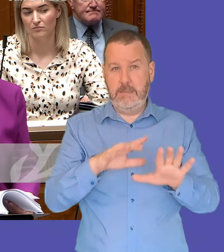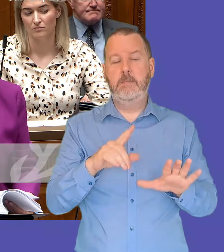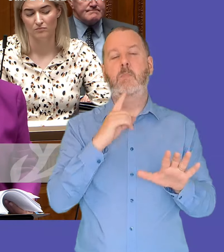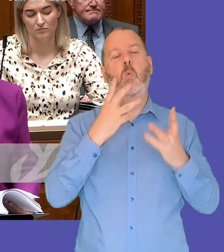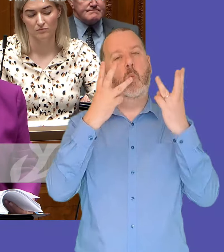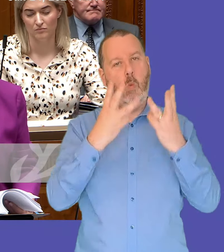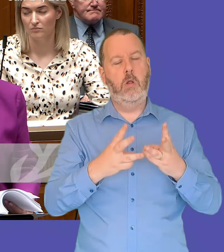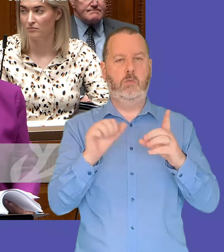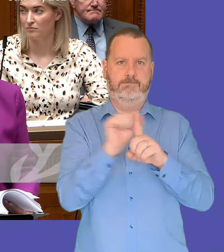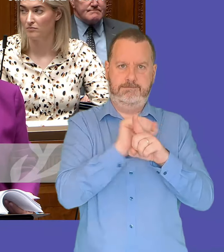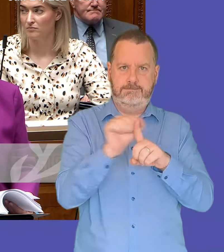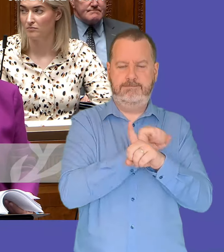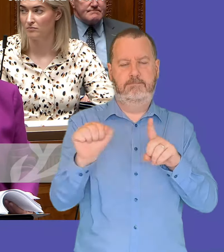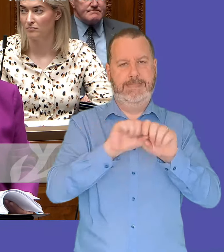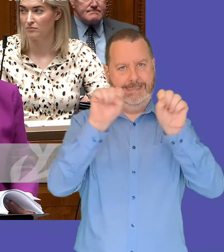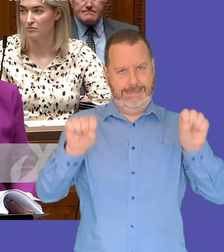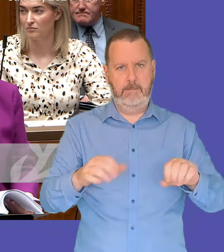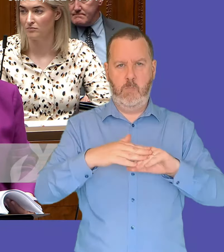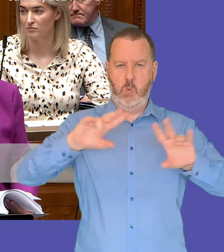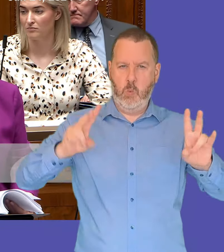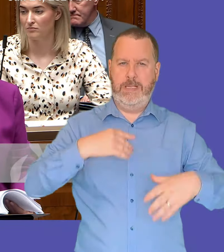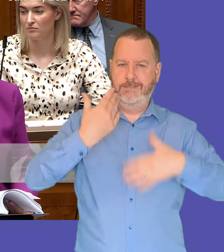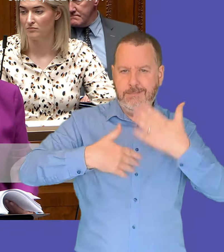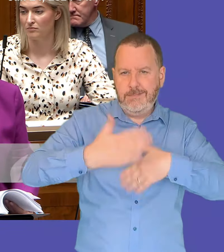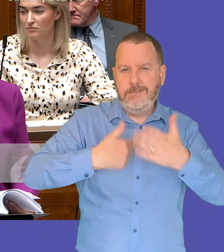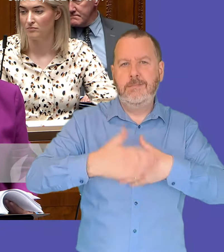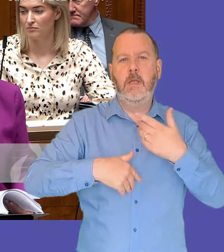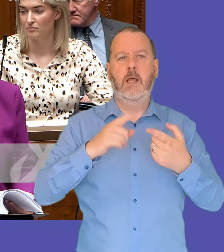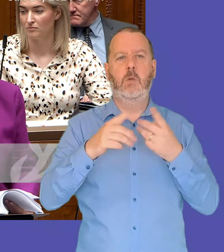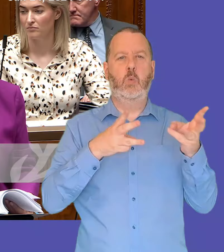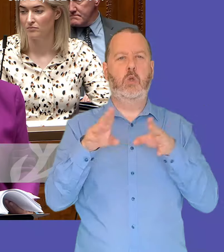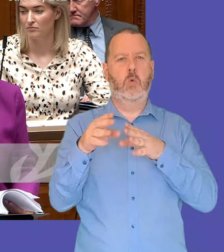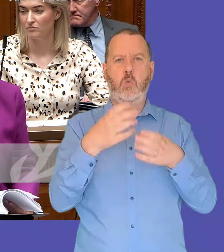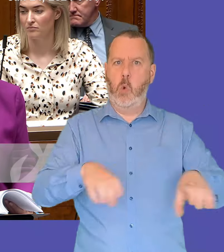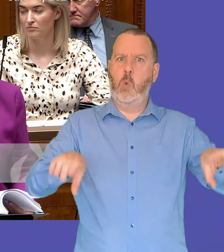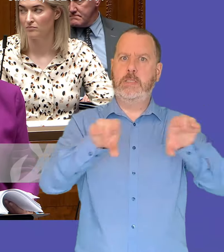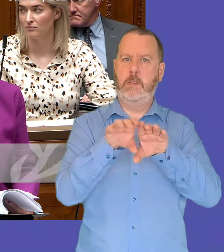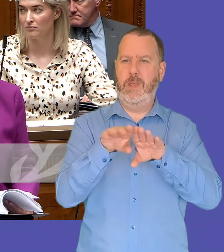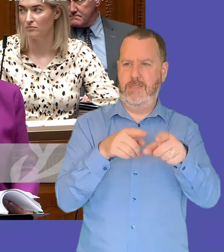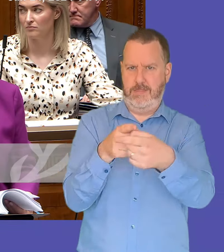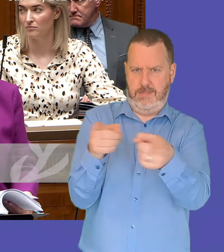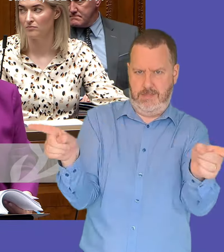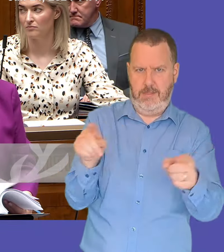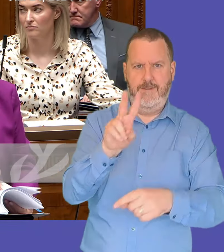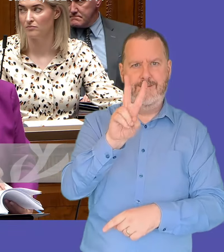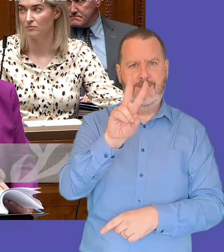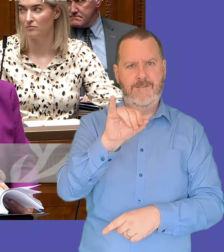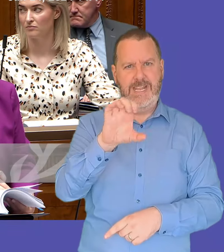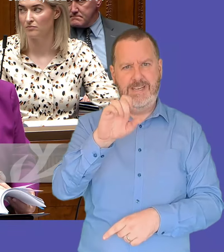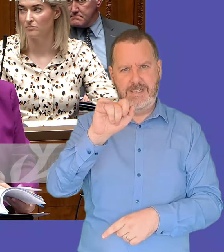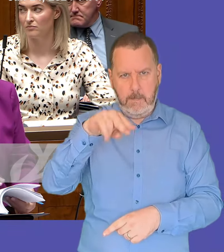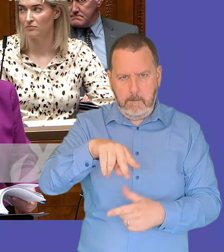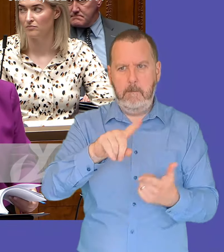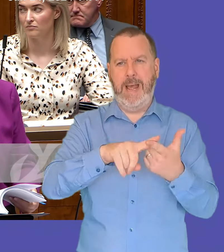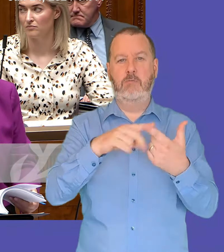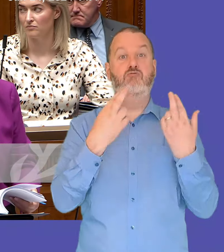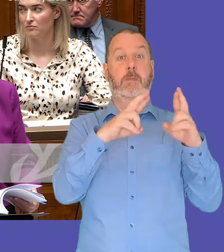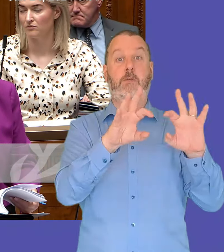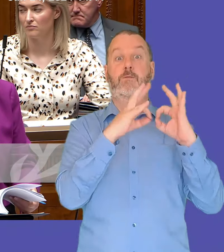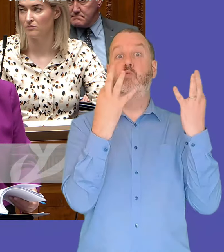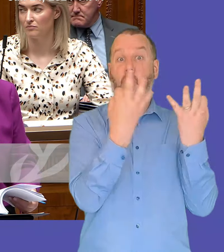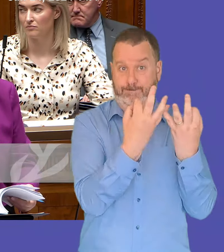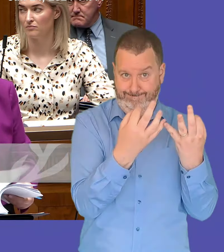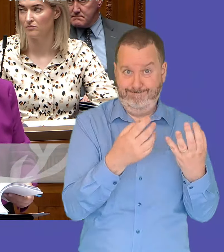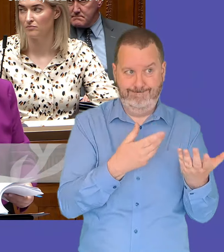the throughput of cases and actually engaging closely with the victims and their representative groups who are bringing these issues um to us we can